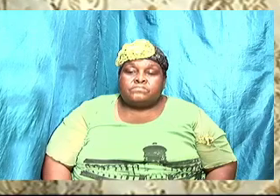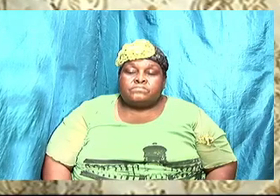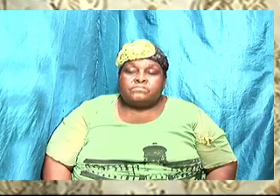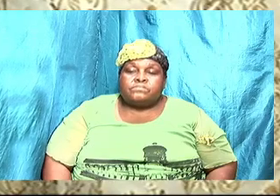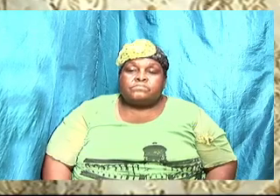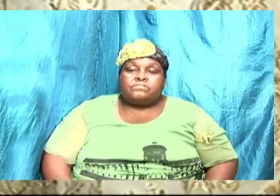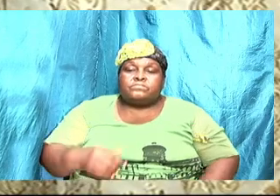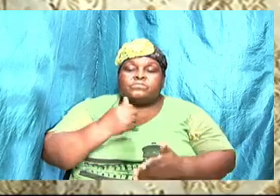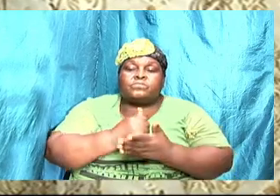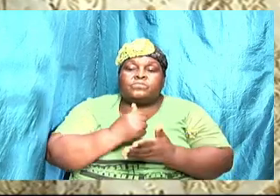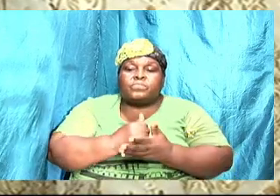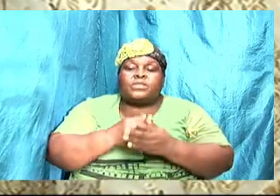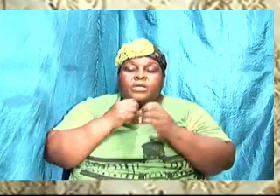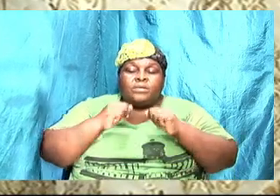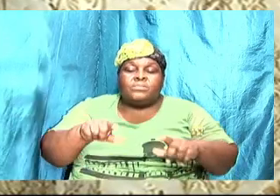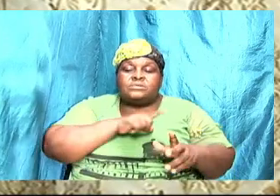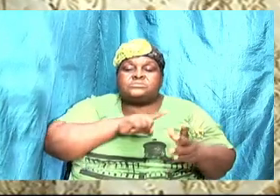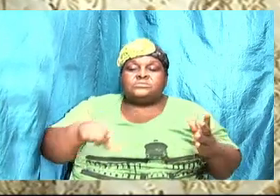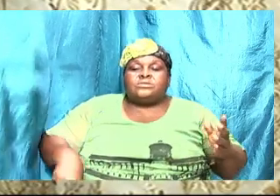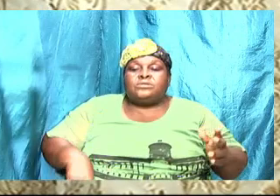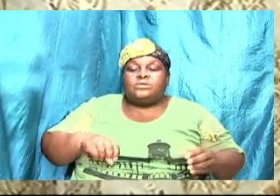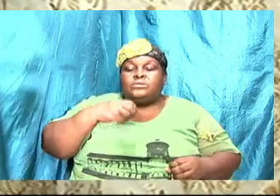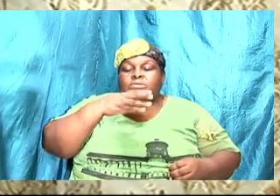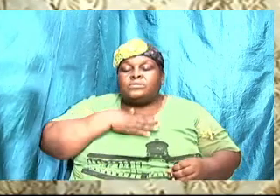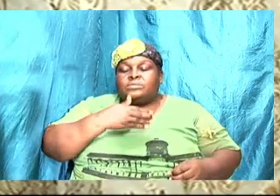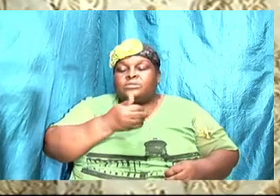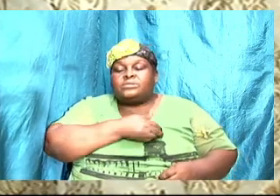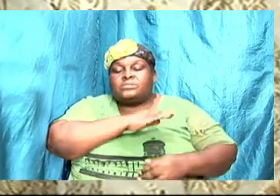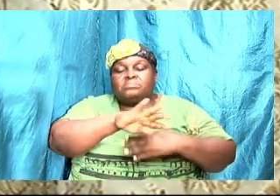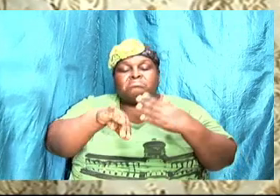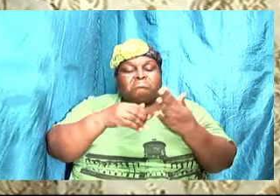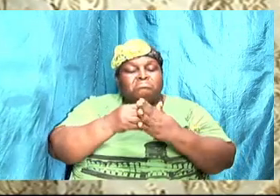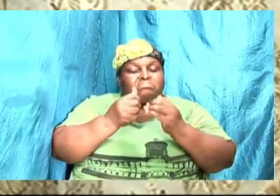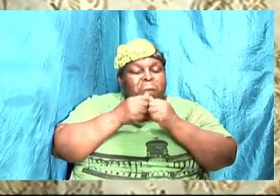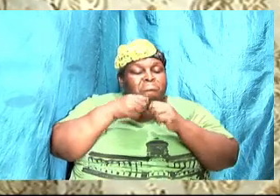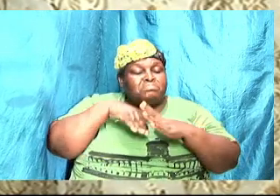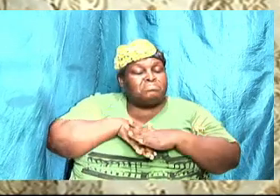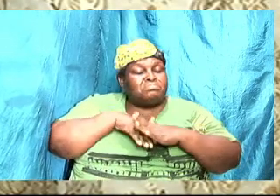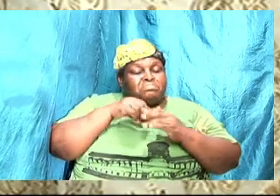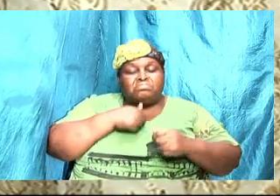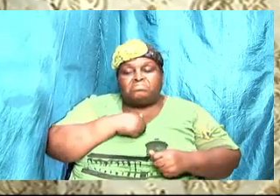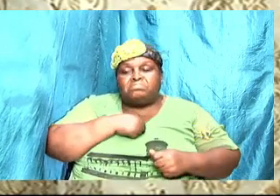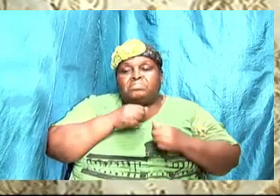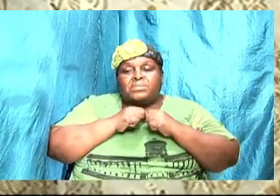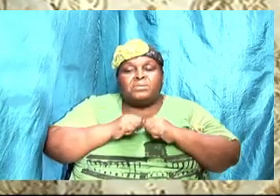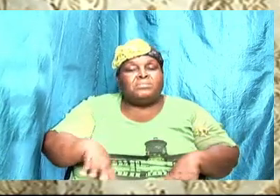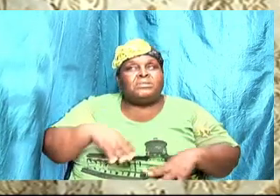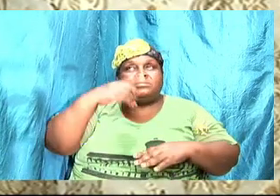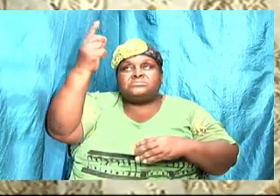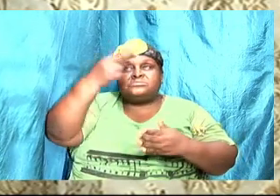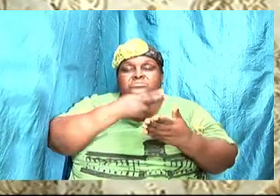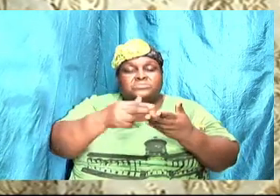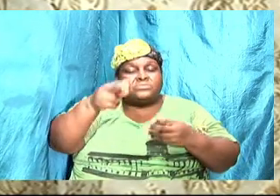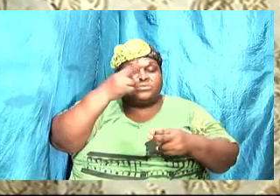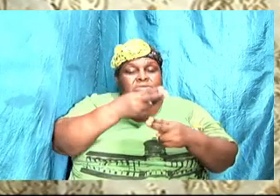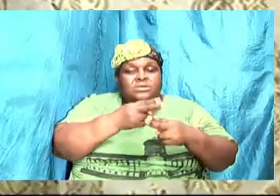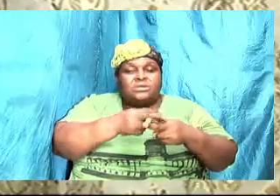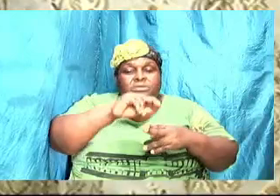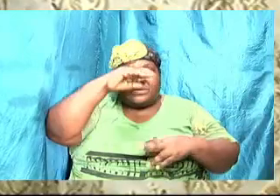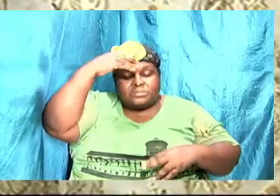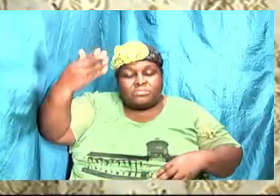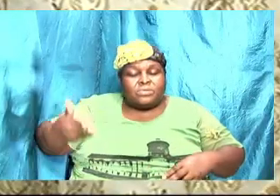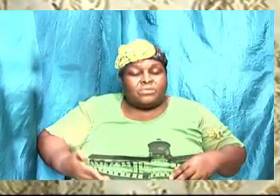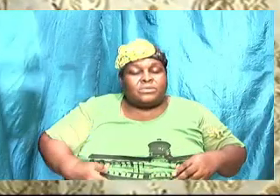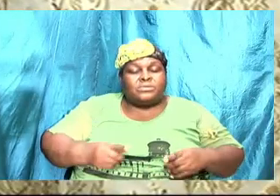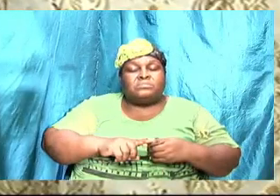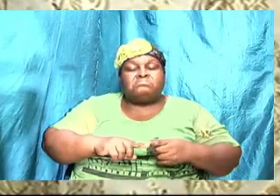Amen. Bless the Lord, O my soul, and all that is within me. Bless His holy name. Welcome to